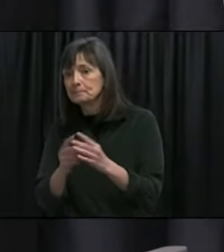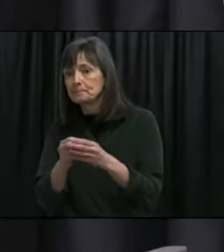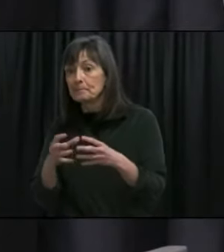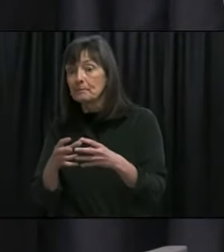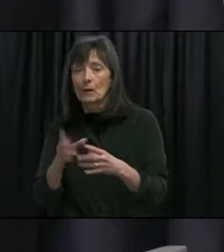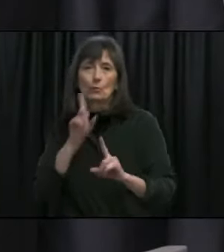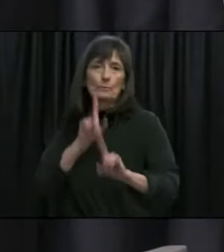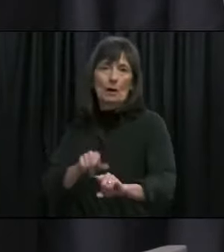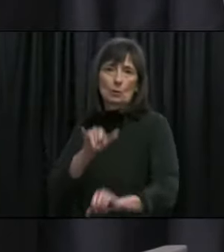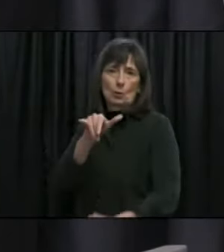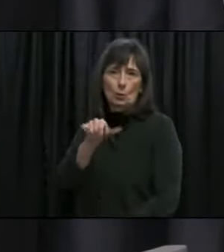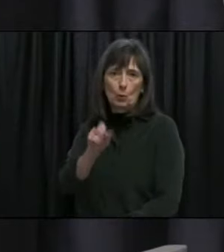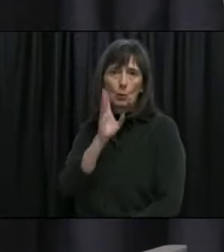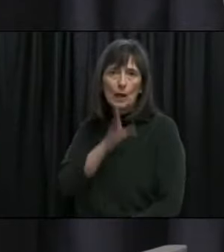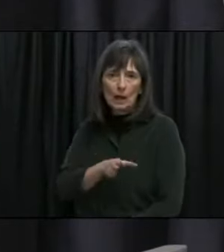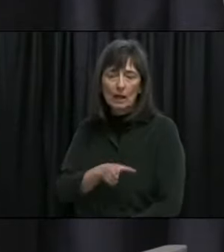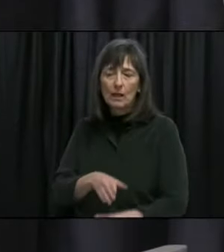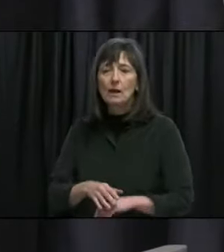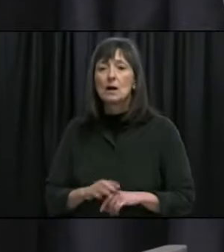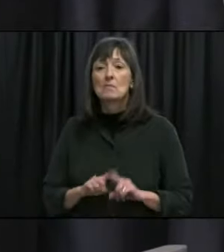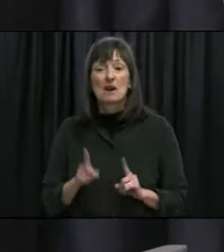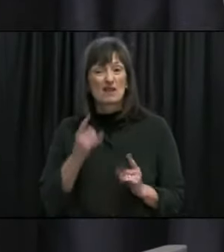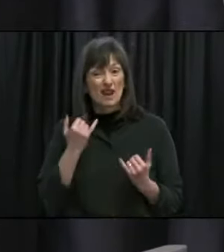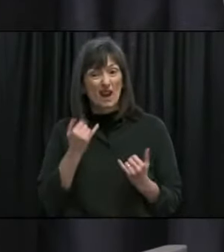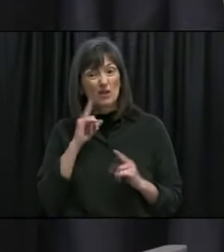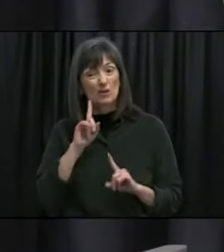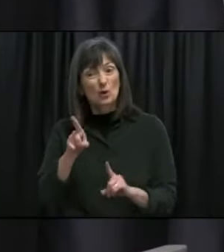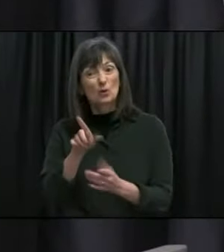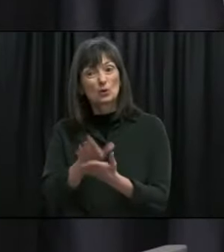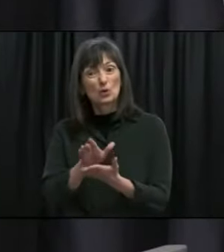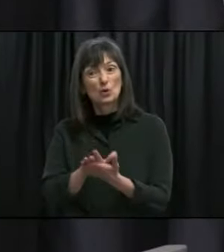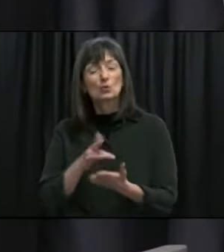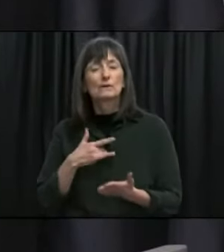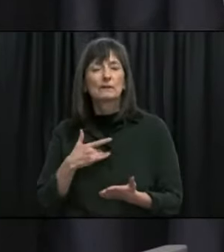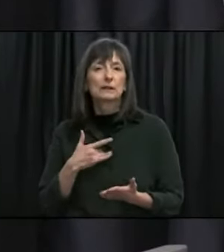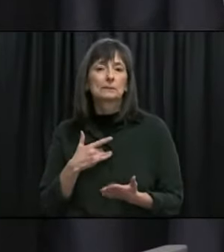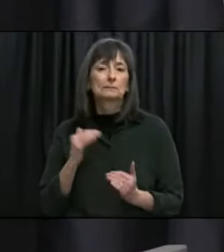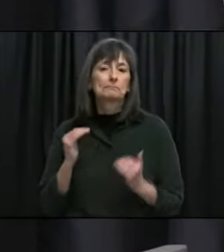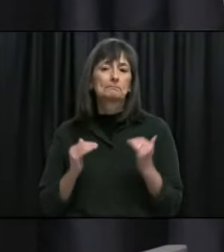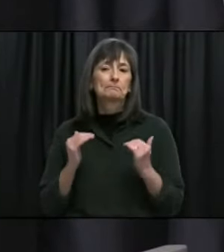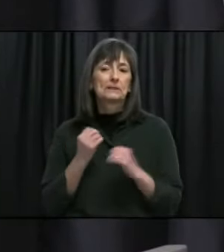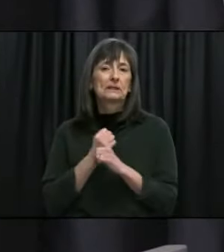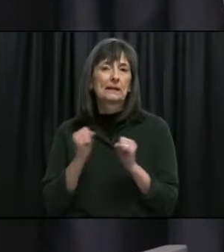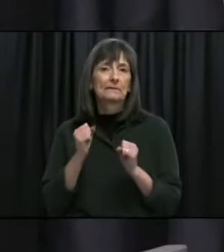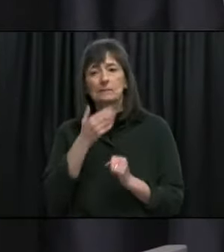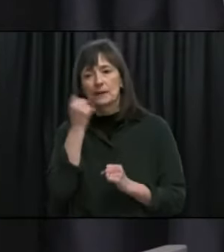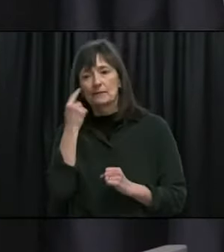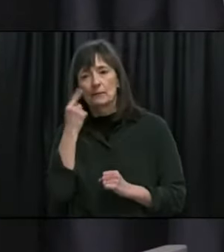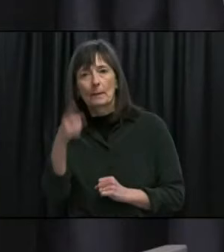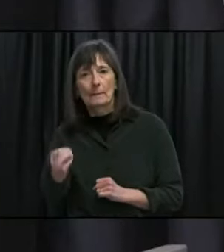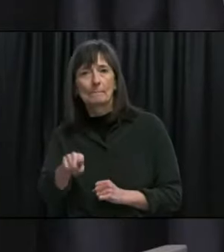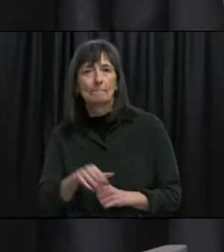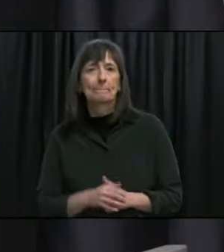point being in school really is the balance of safety for kids